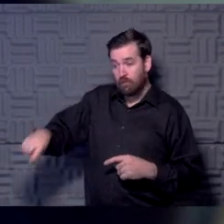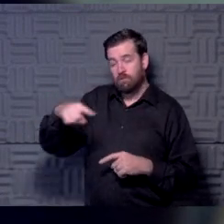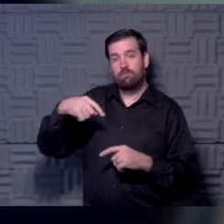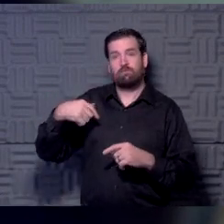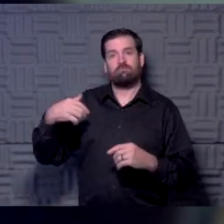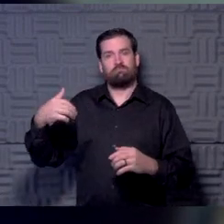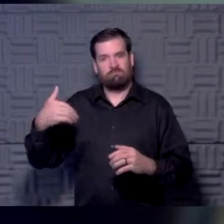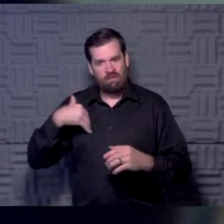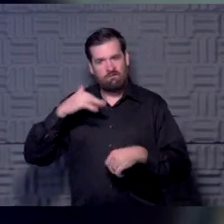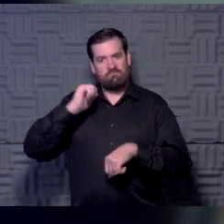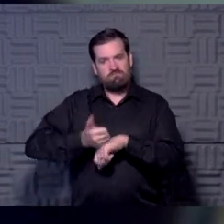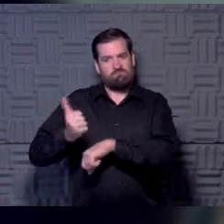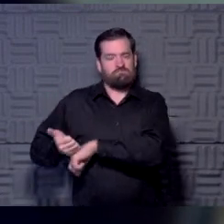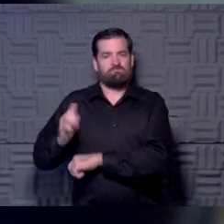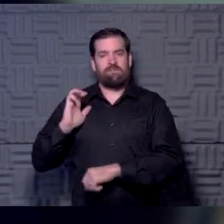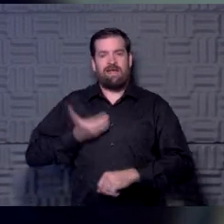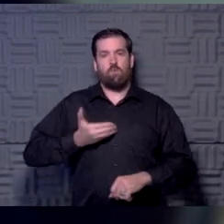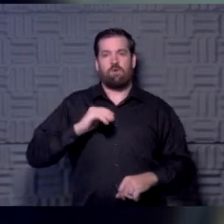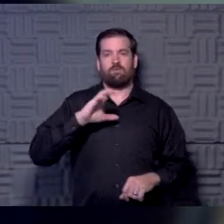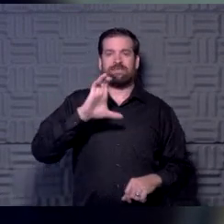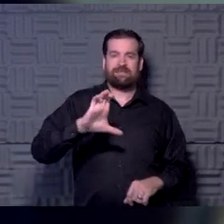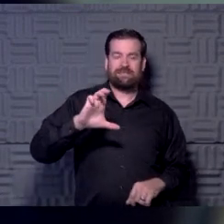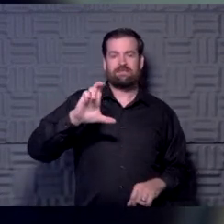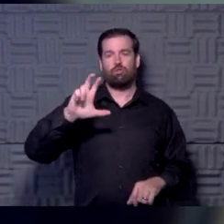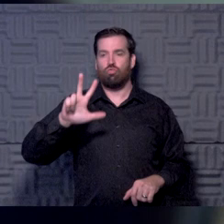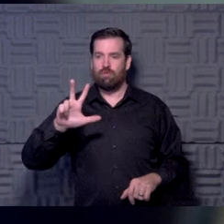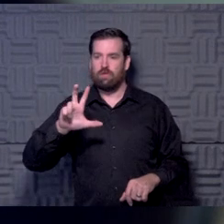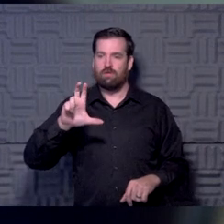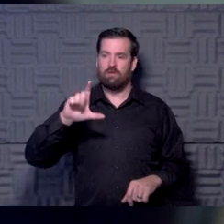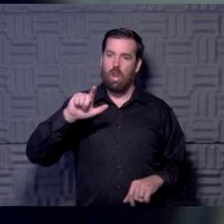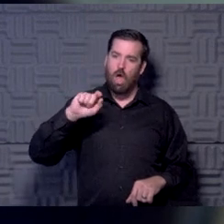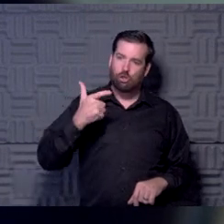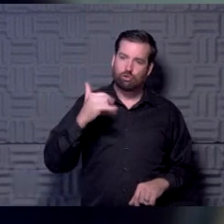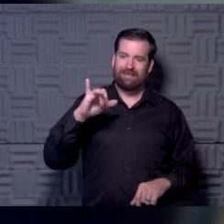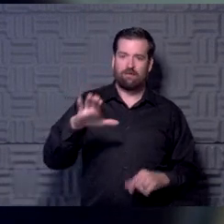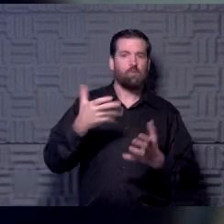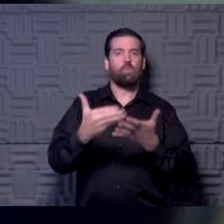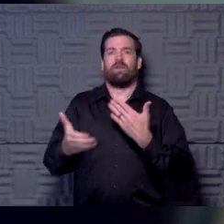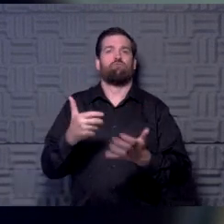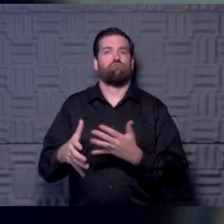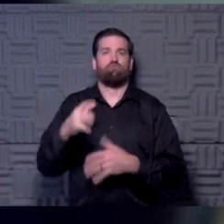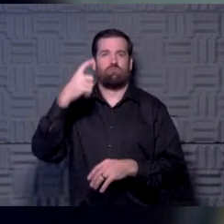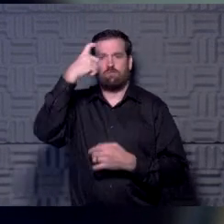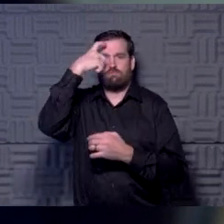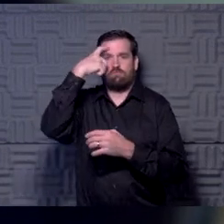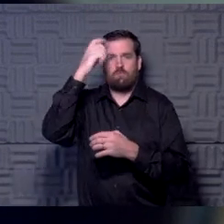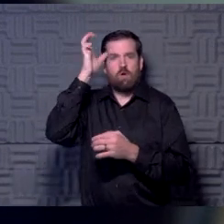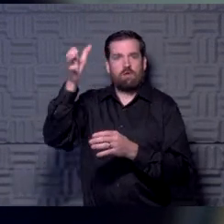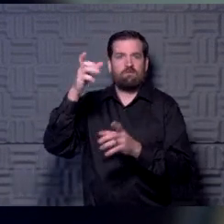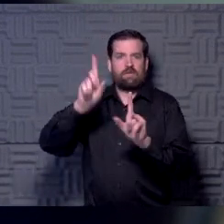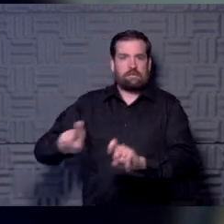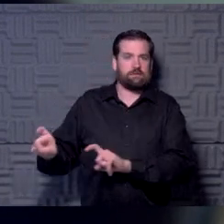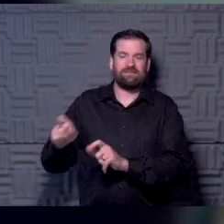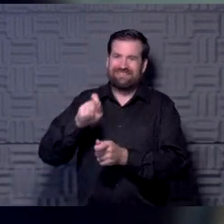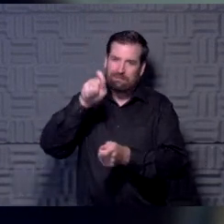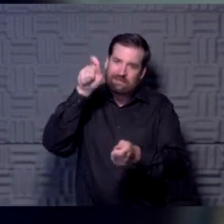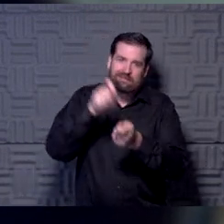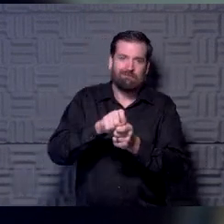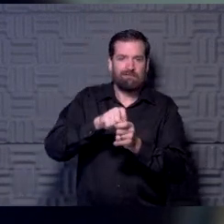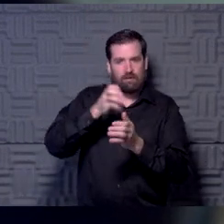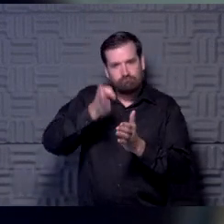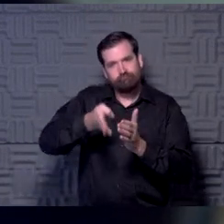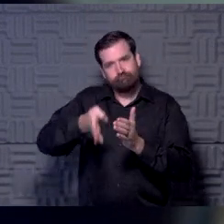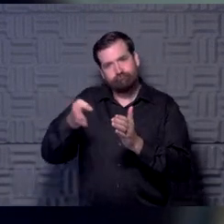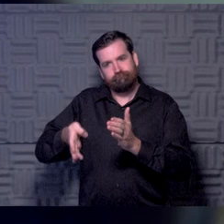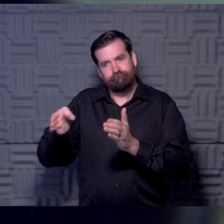we have our, our impact test or our C3 logics, whatever their computerized neurocognitive testing is. And they're doing it at very specified times